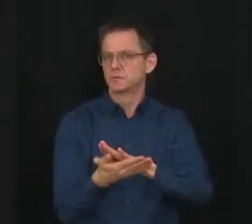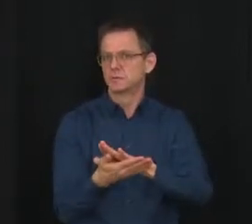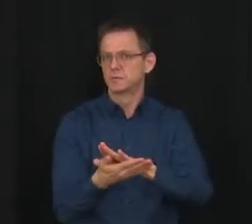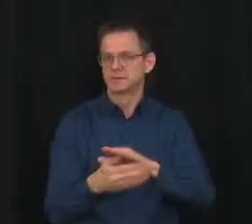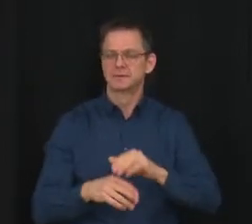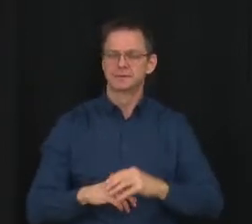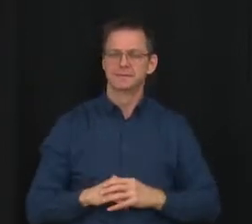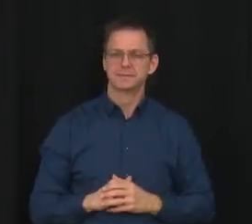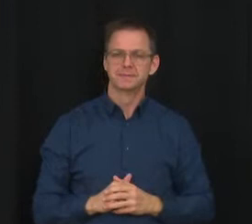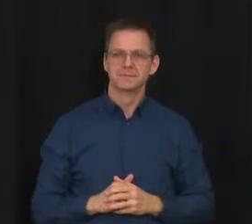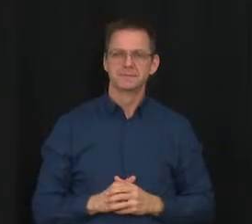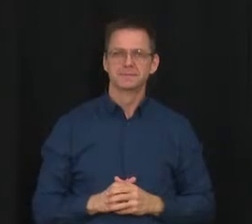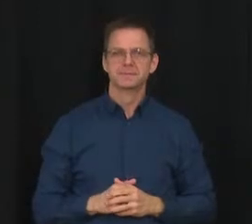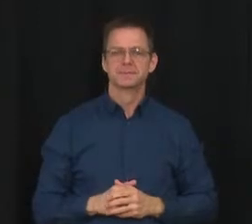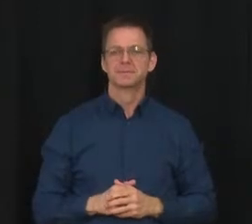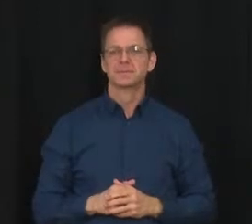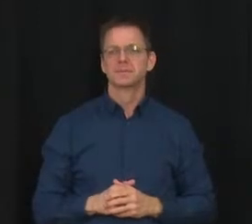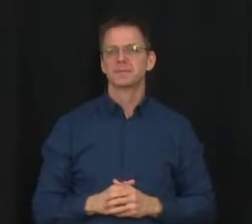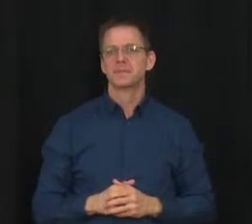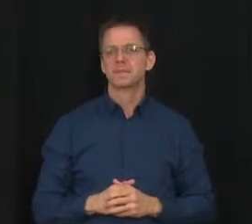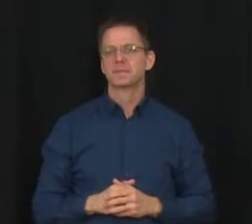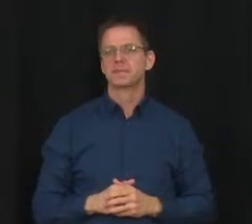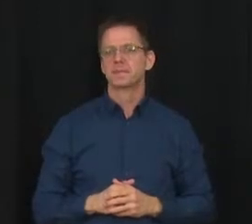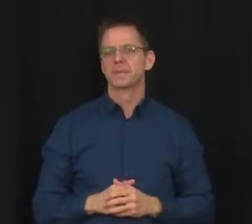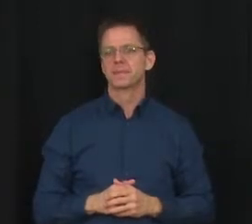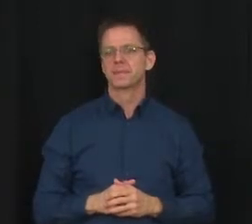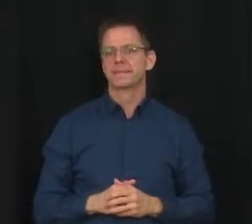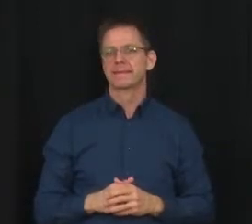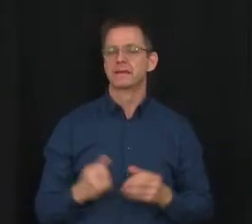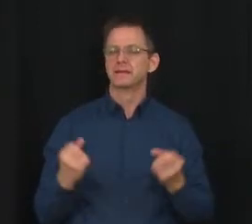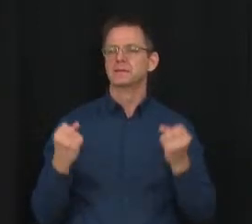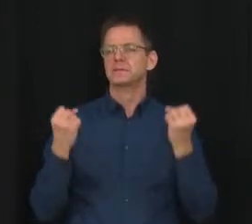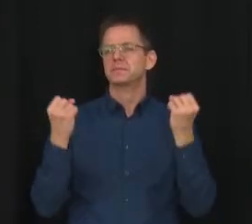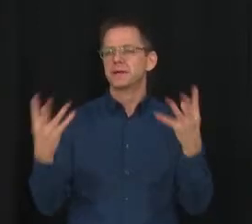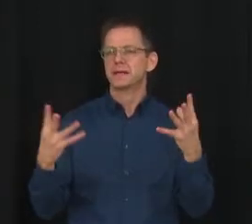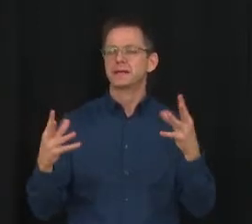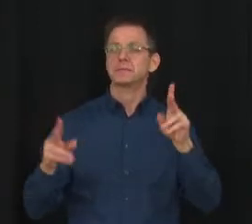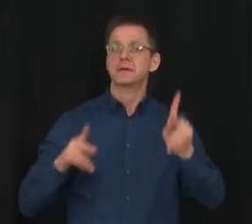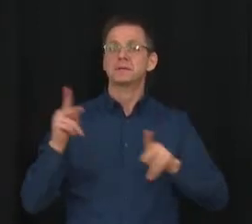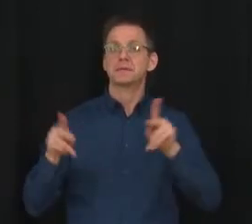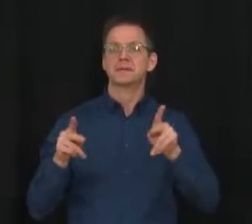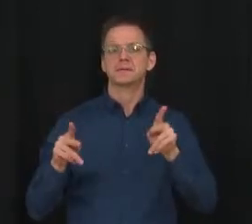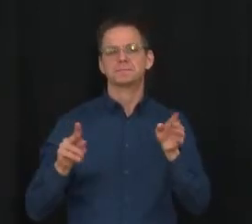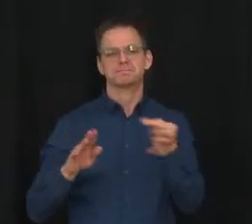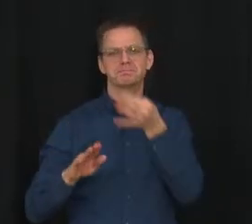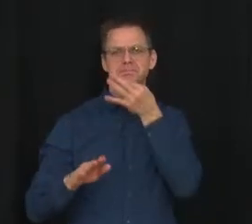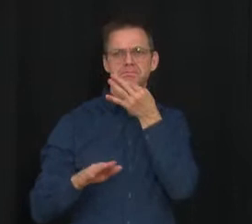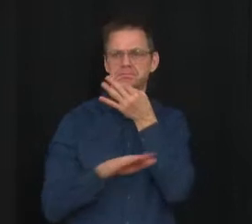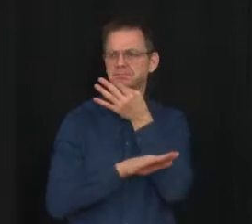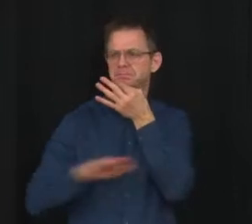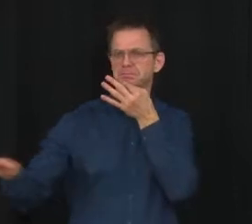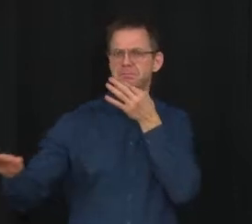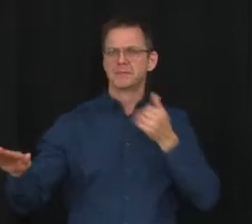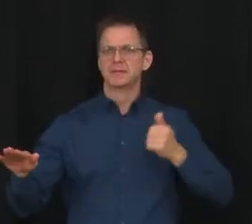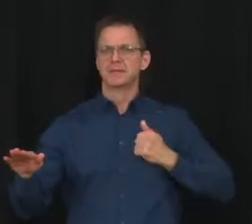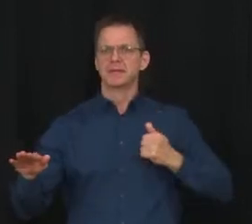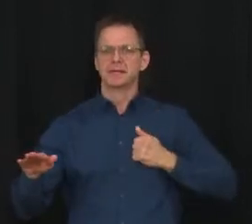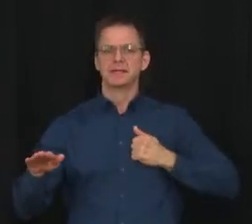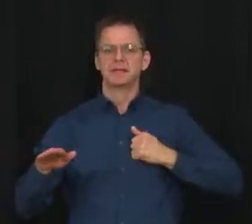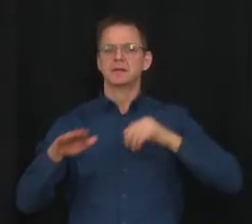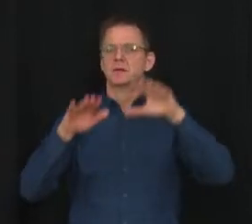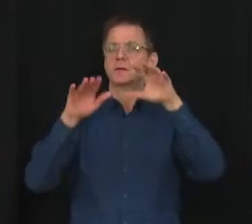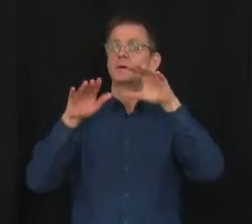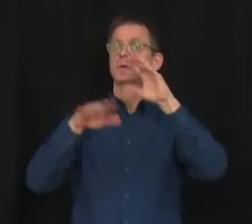Experts across Canada and around the world continue to stress the importance of in-person learning to the overall health of our